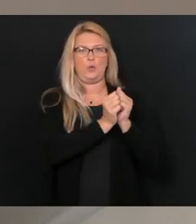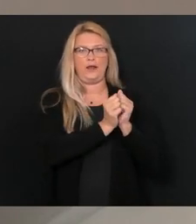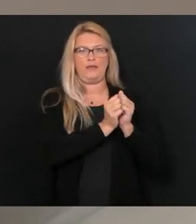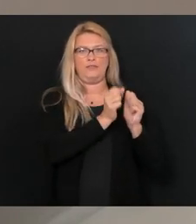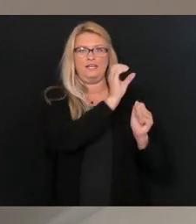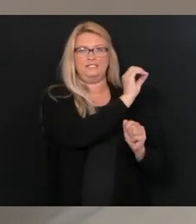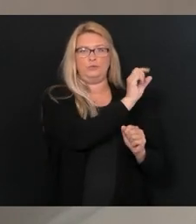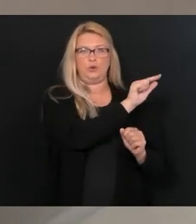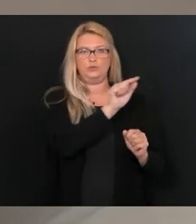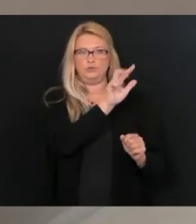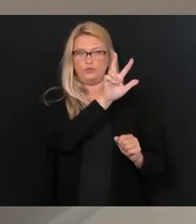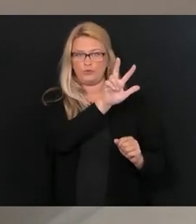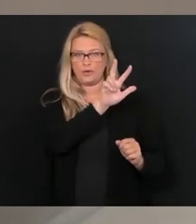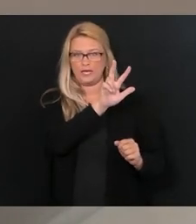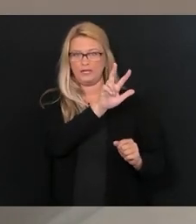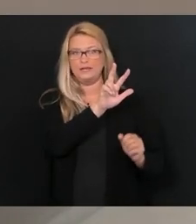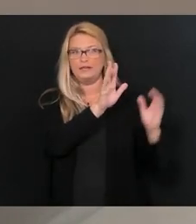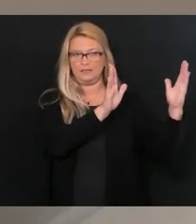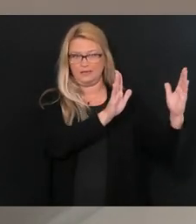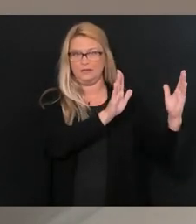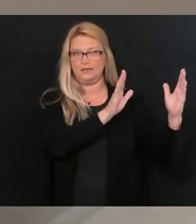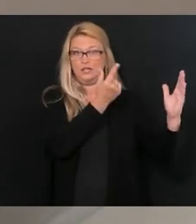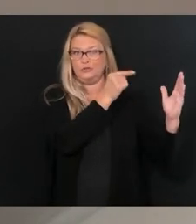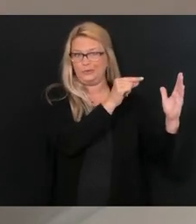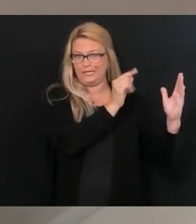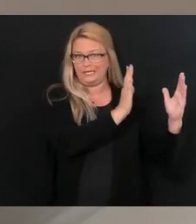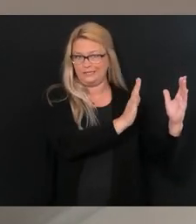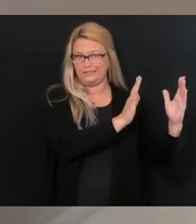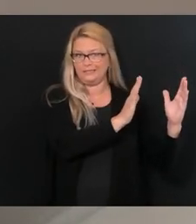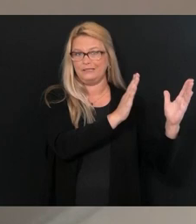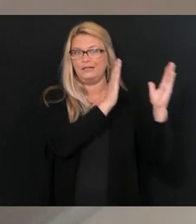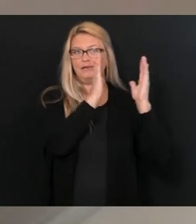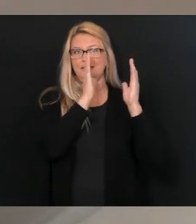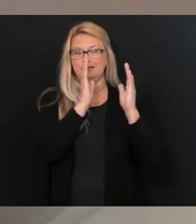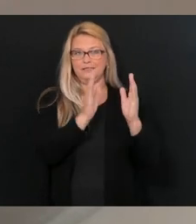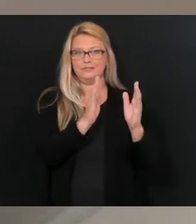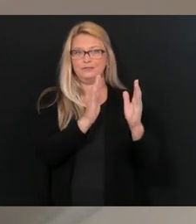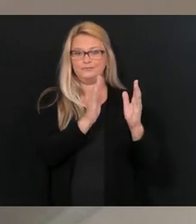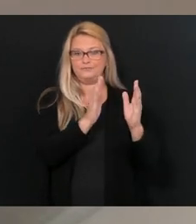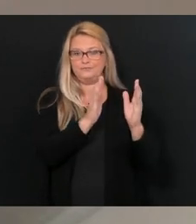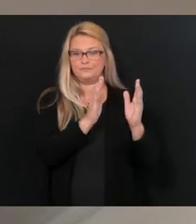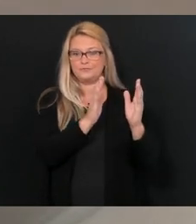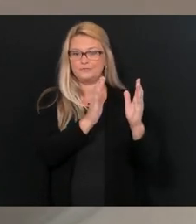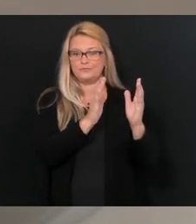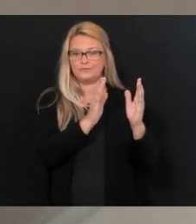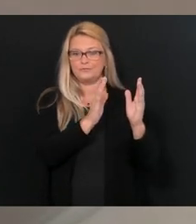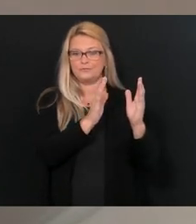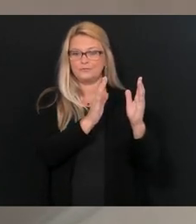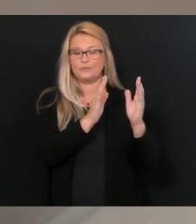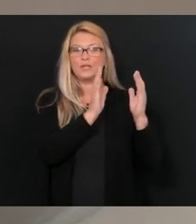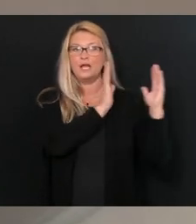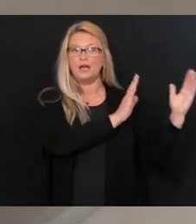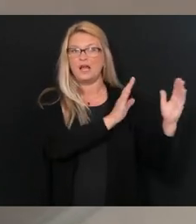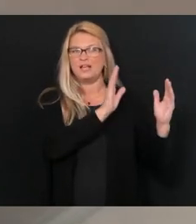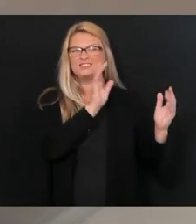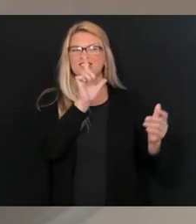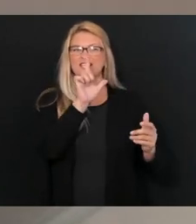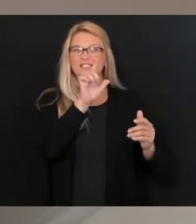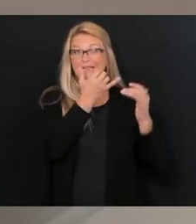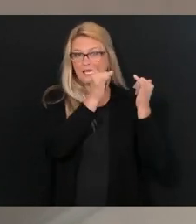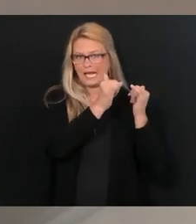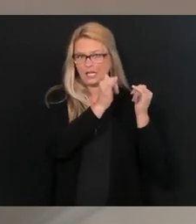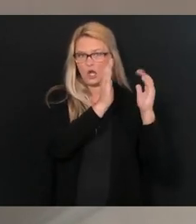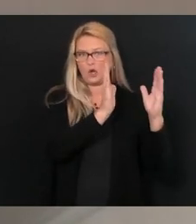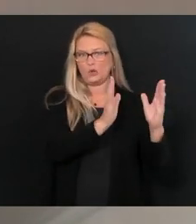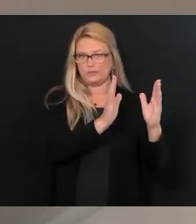three cases per 100,000 population, a low moderate, which was the yellow